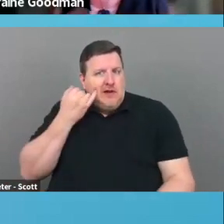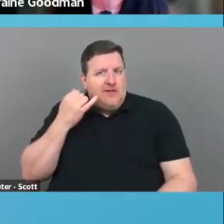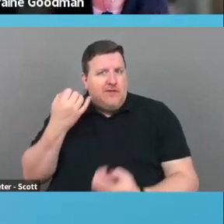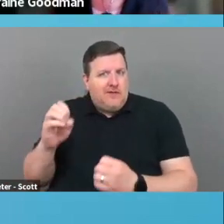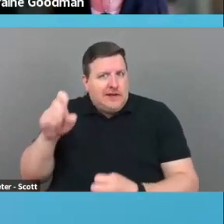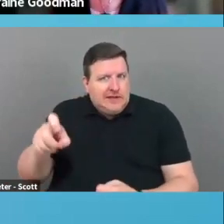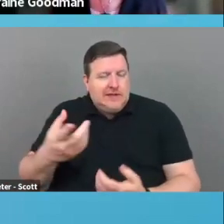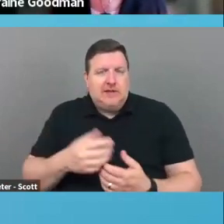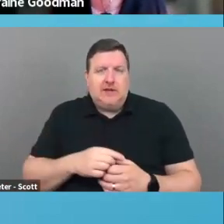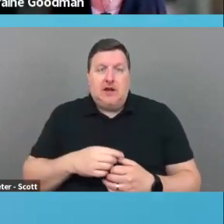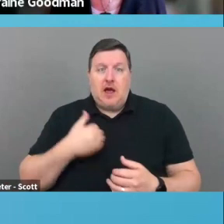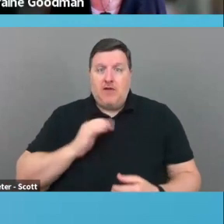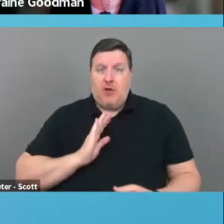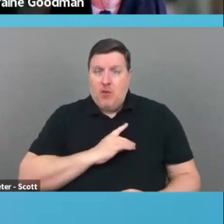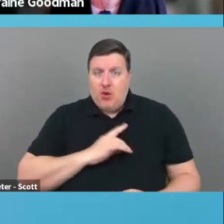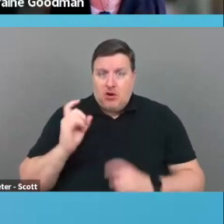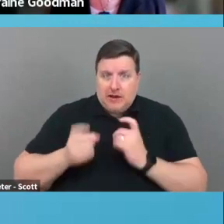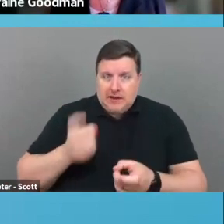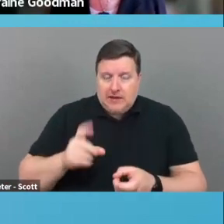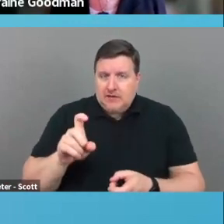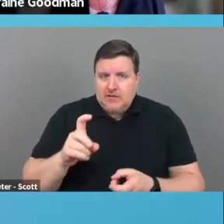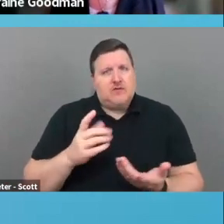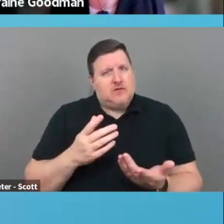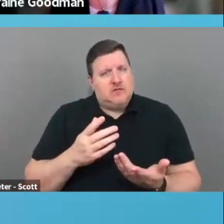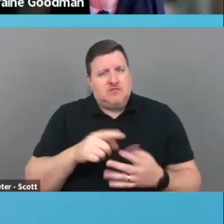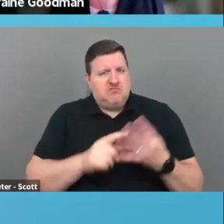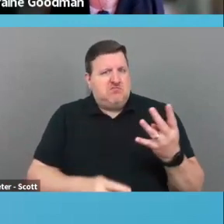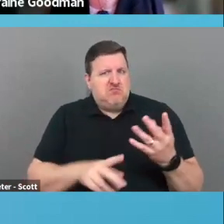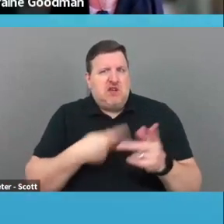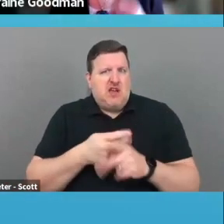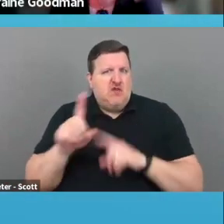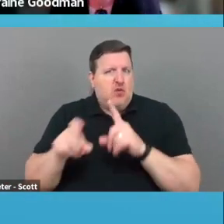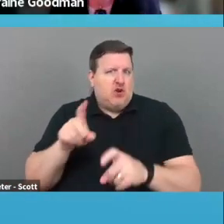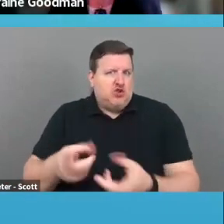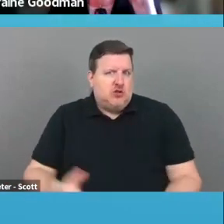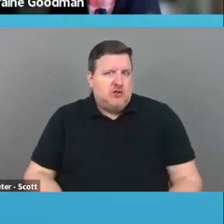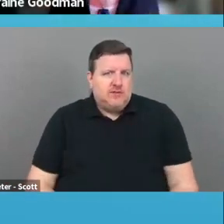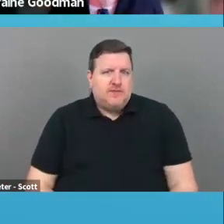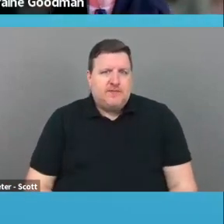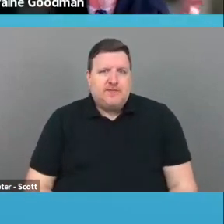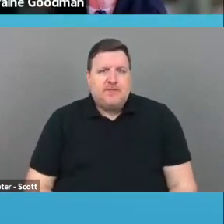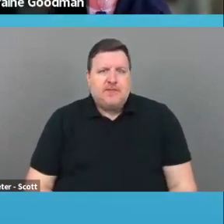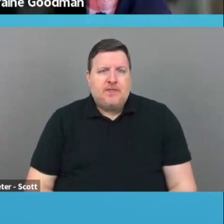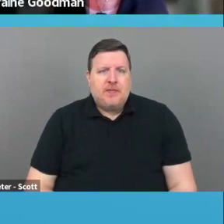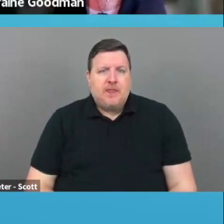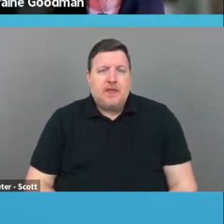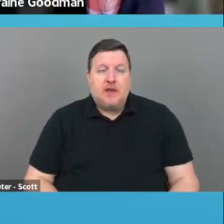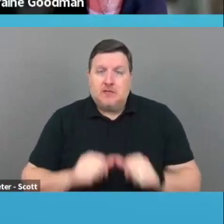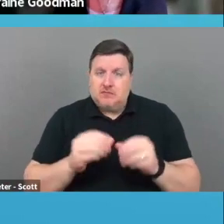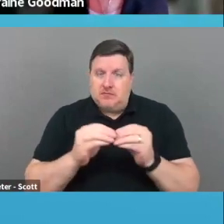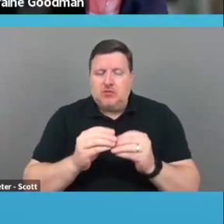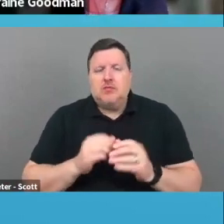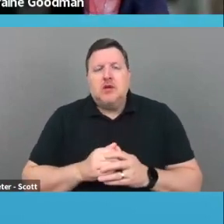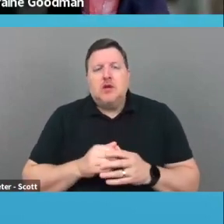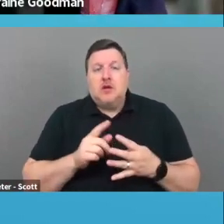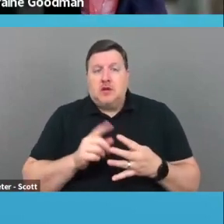board that gives? Those are all questions they may ask. Um, is the board of directors